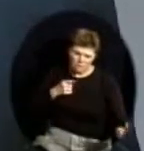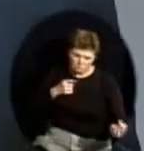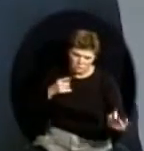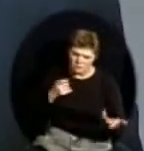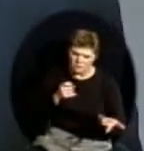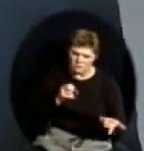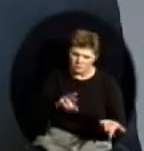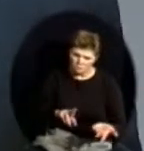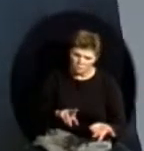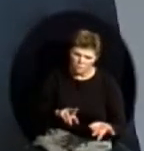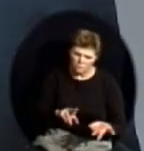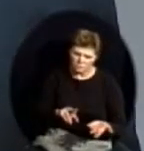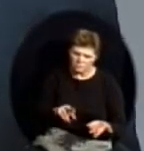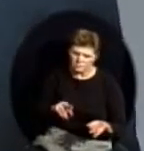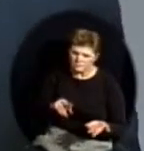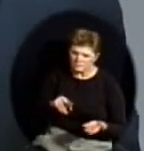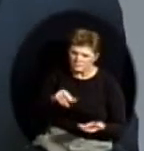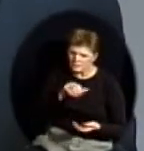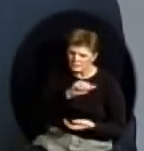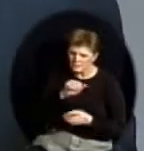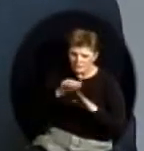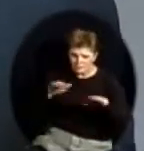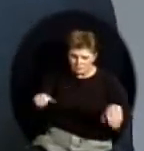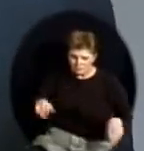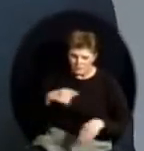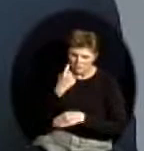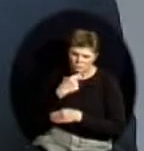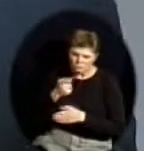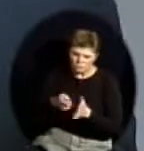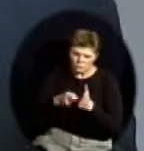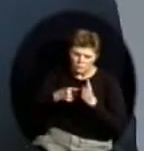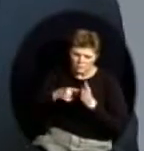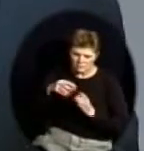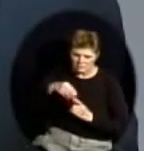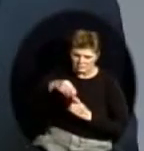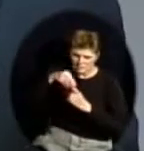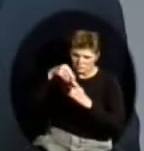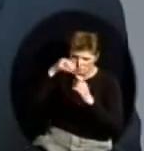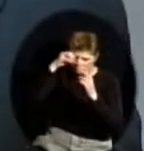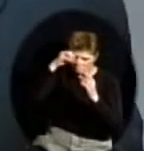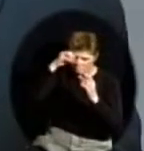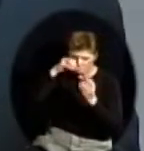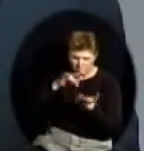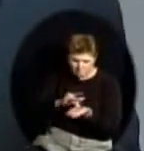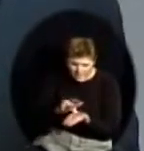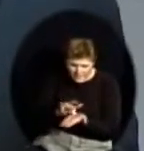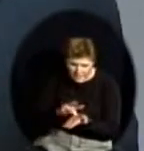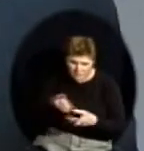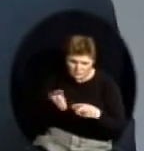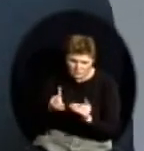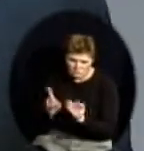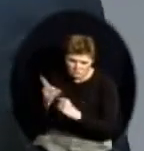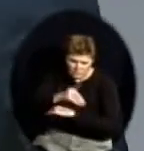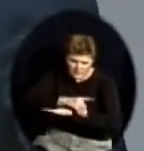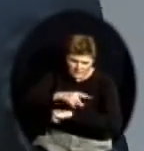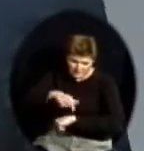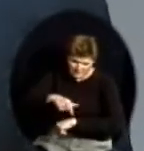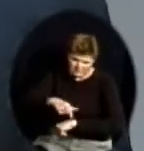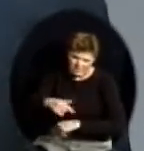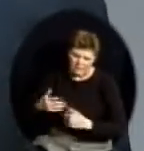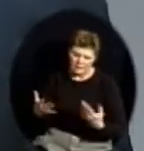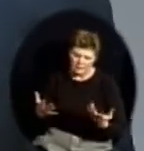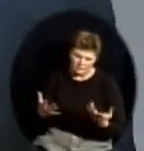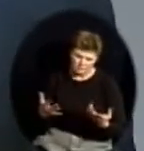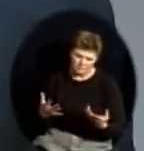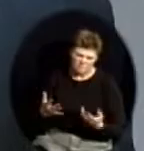school, possibly medication, which we don't involve ourselves in, but sometimes only in the administration of that